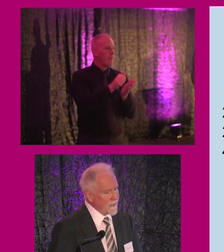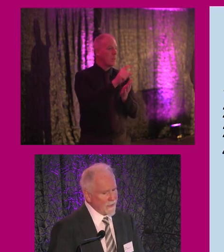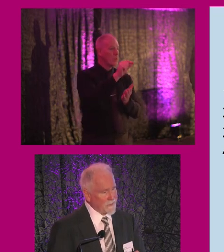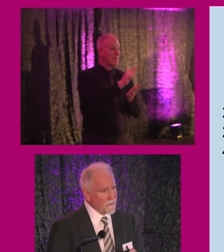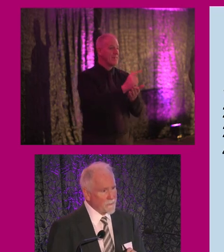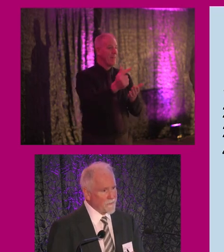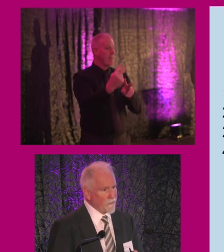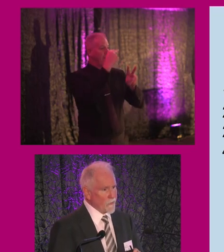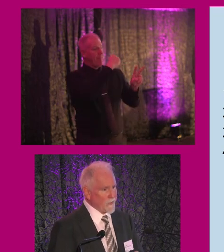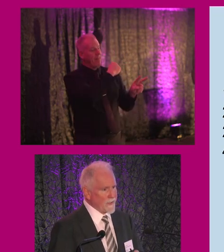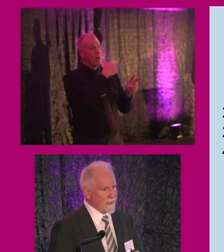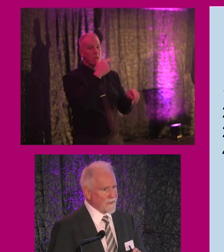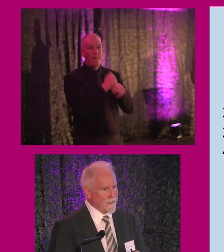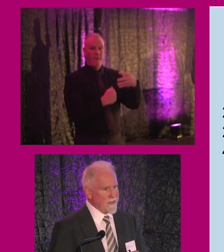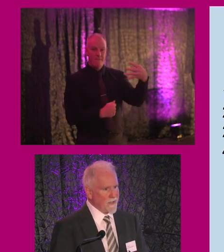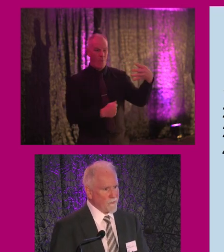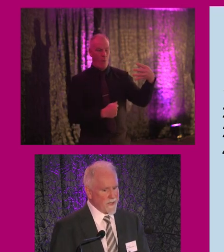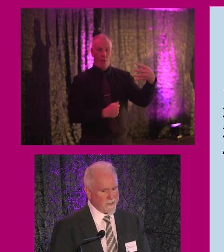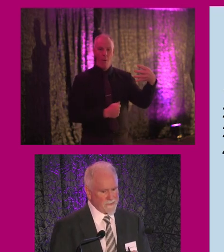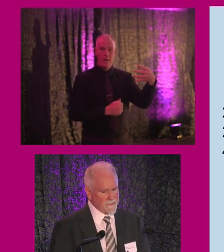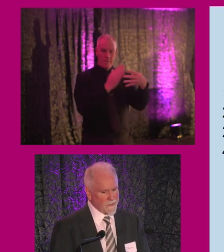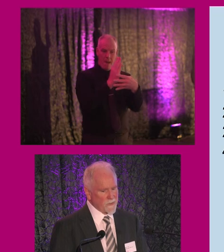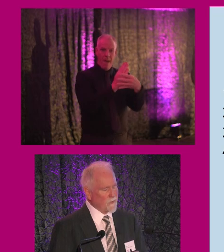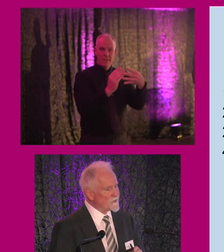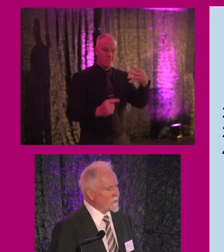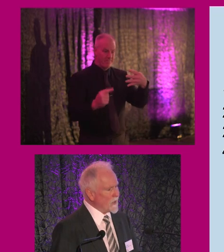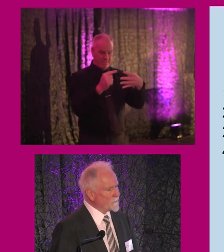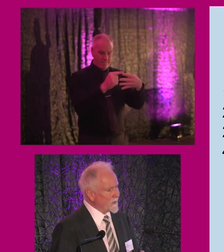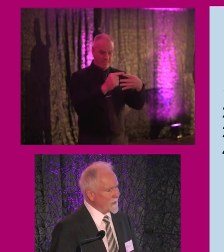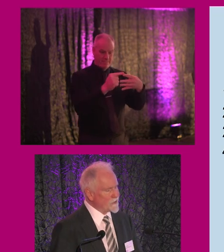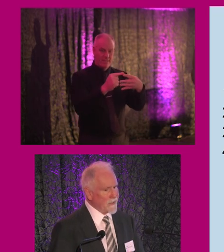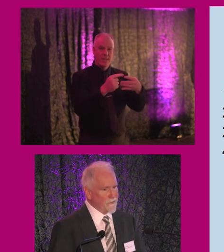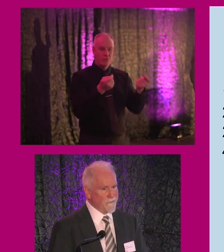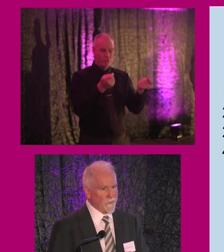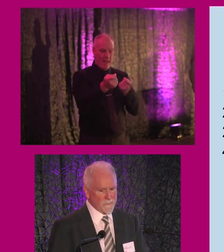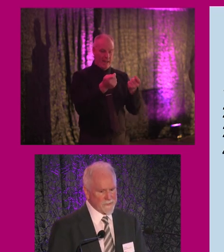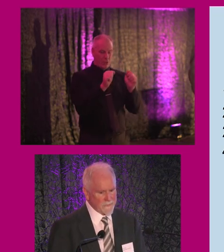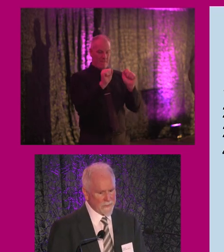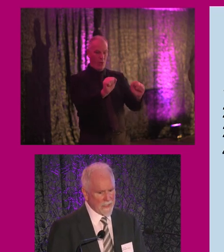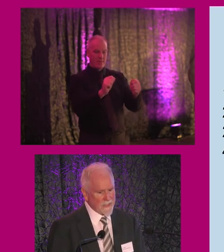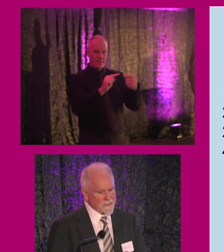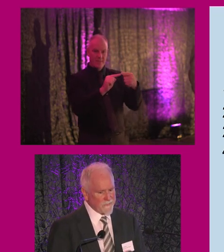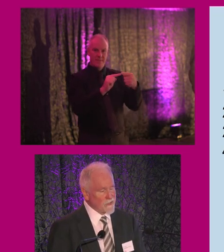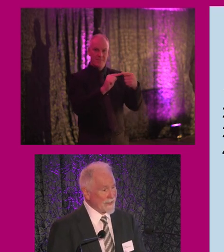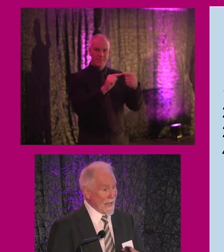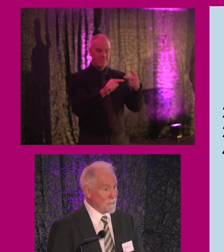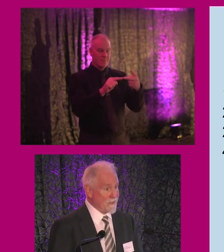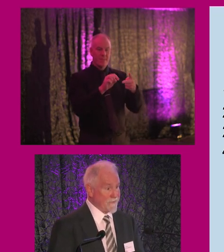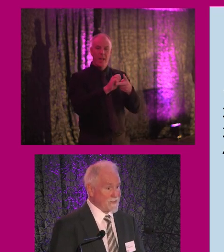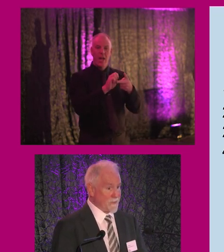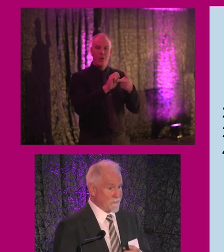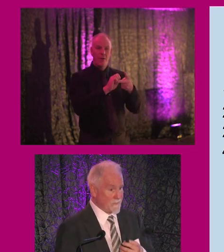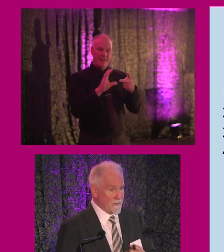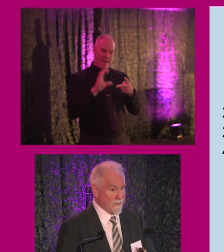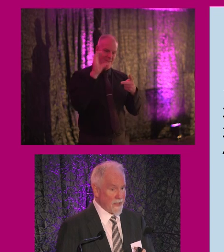and talked about four key ingredients, talked about a strong regulation and enforcement, sufficient capital